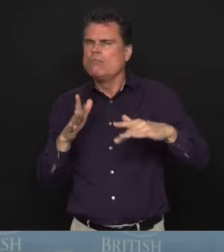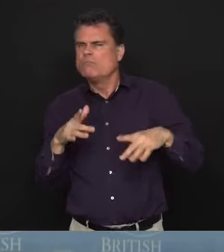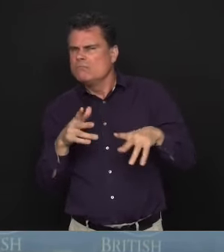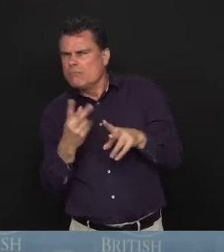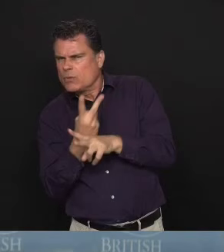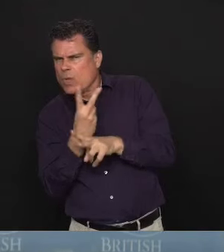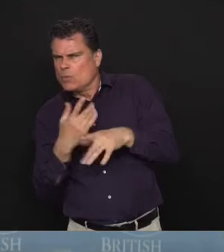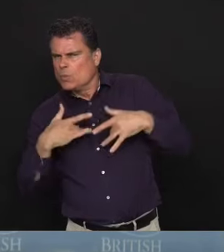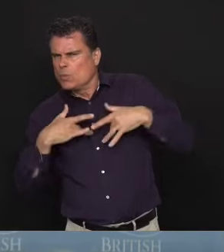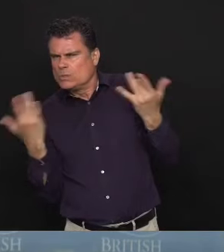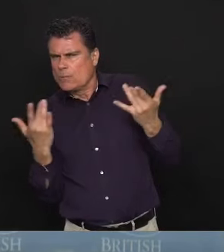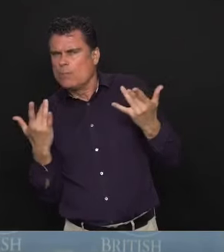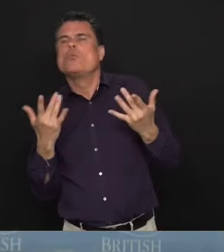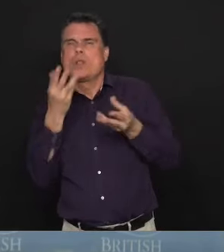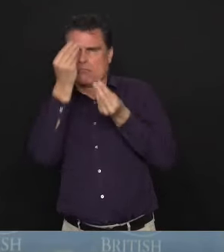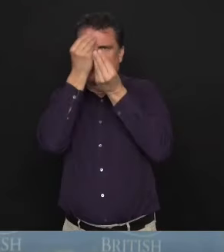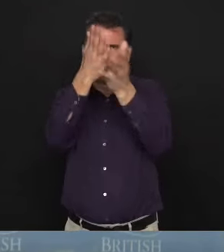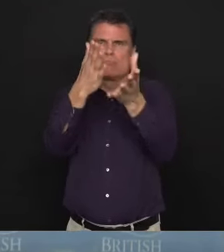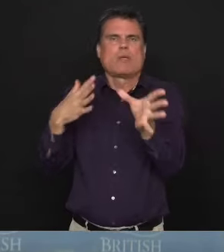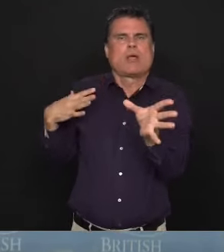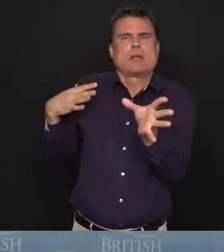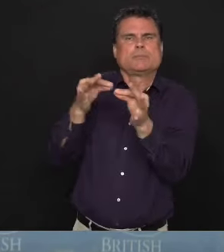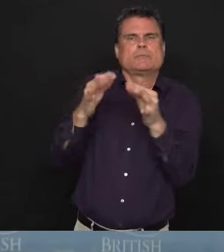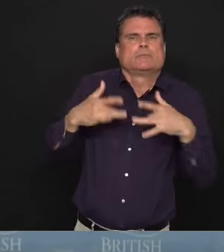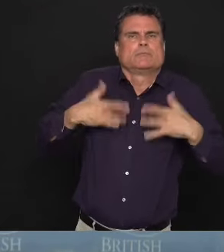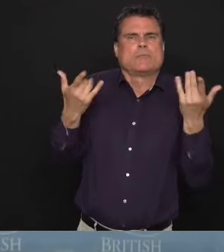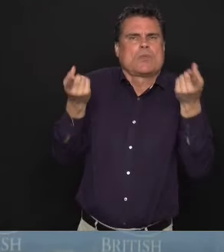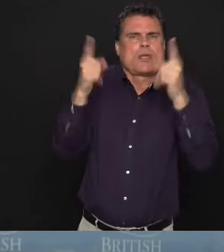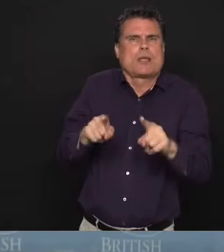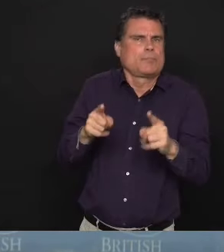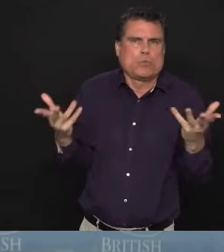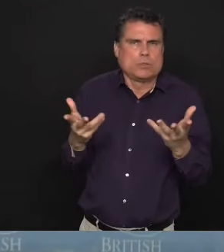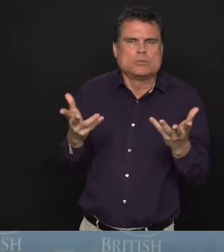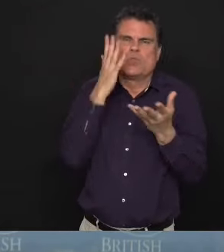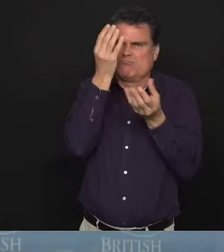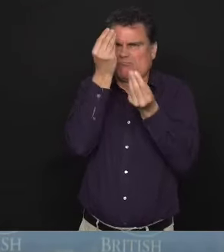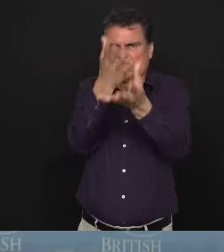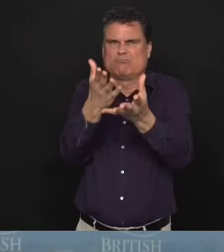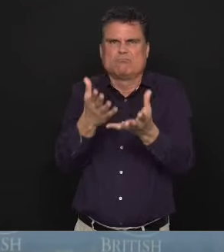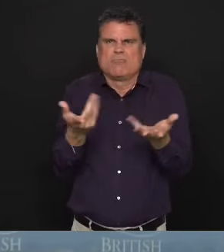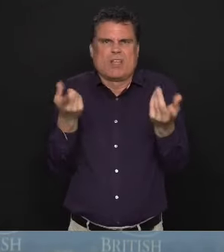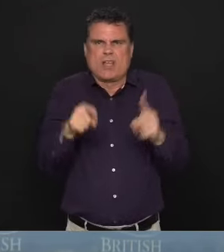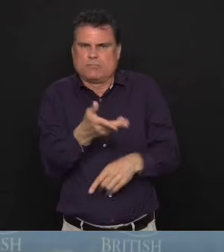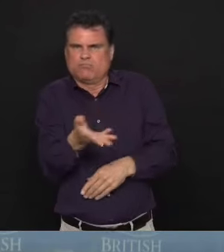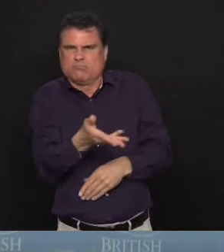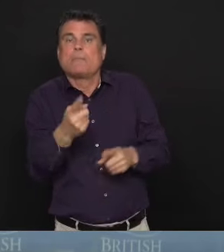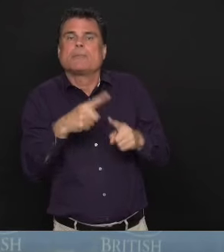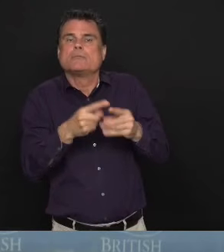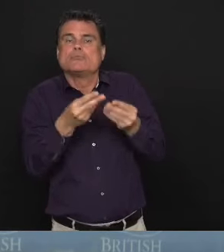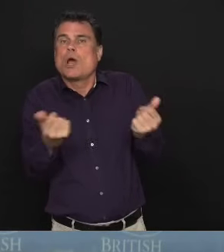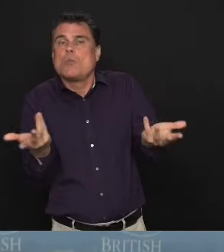and taking place later on today. The next question is from Alexandra Sagan, CP.